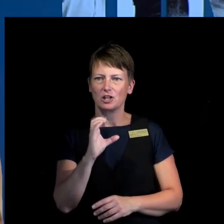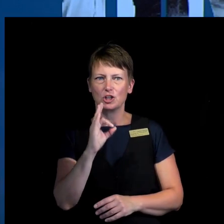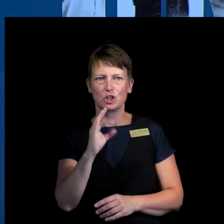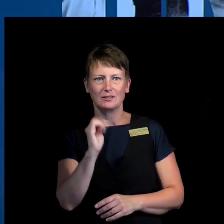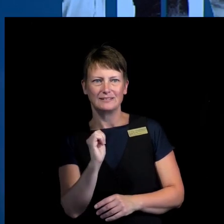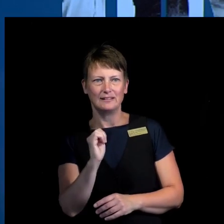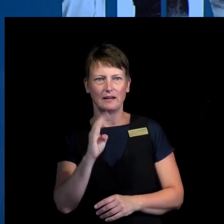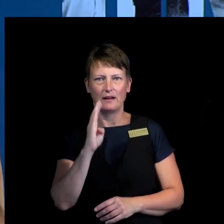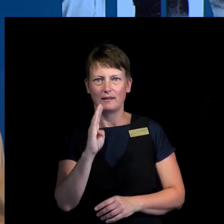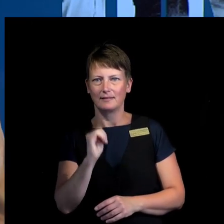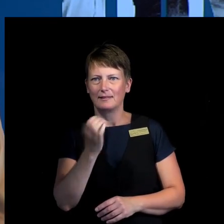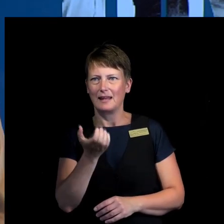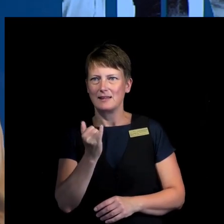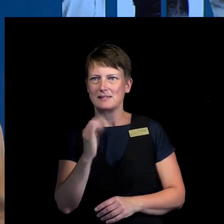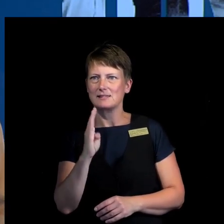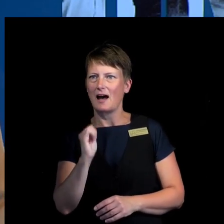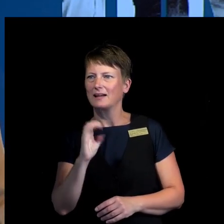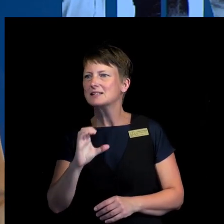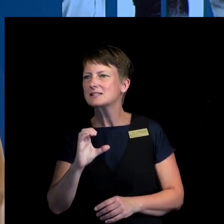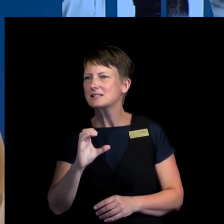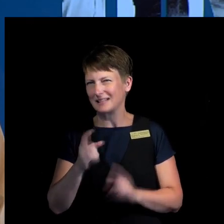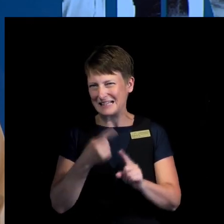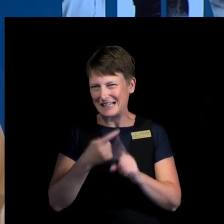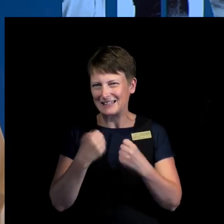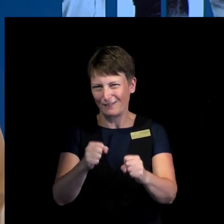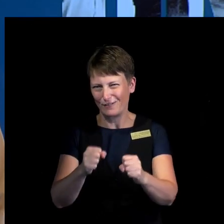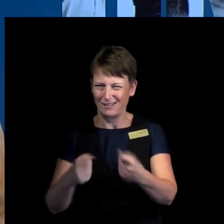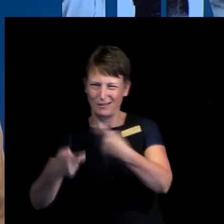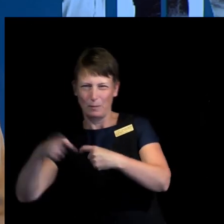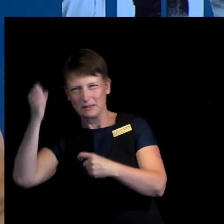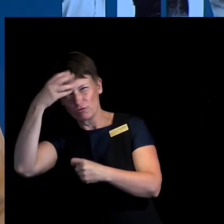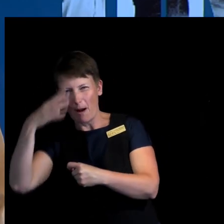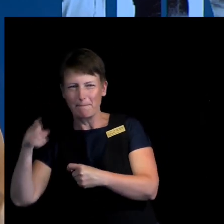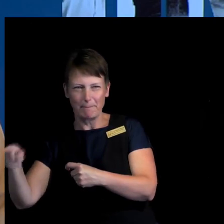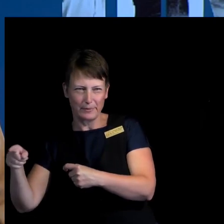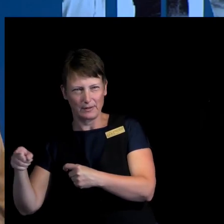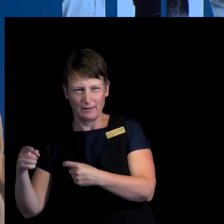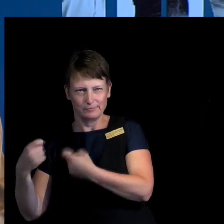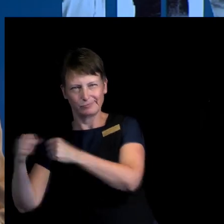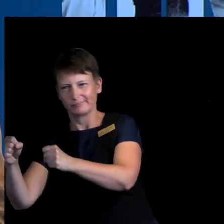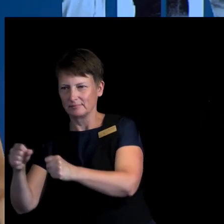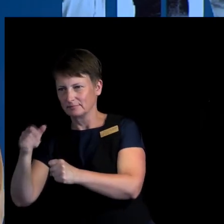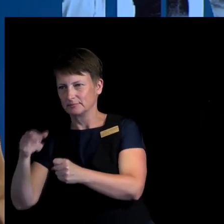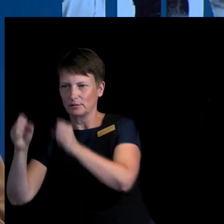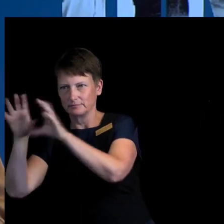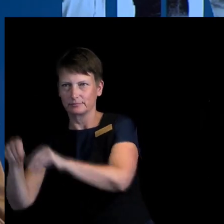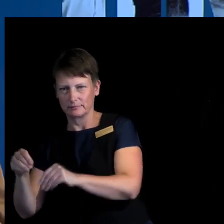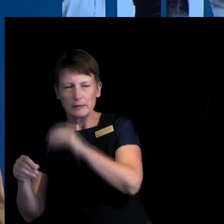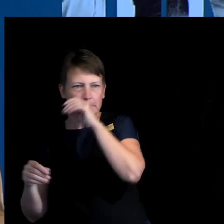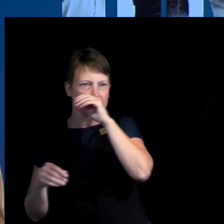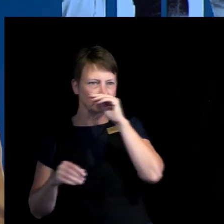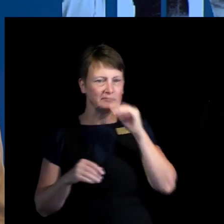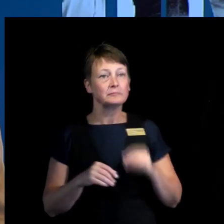the funding gap created by the Trump global gag rule. We've seen Iceland leading very brave cross part, cross country